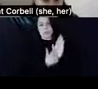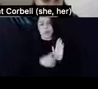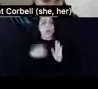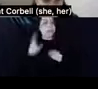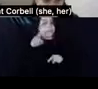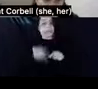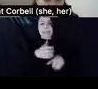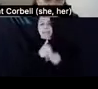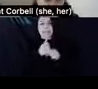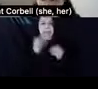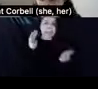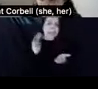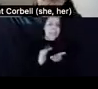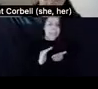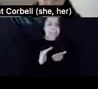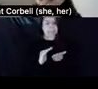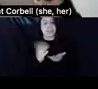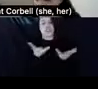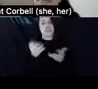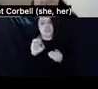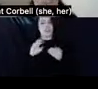source of income or disability status.